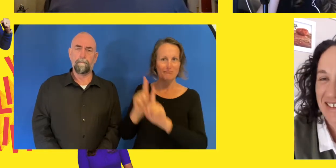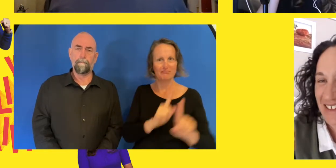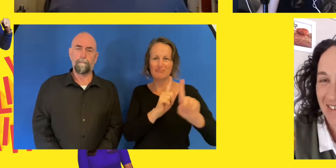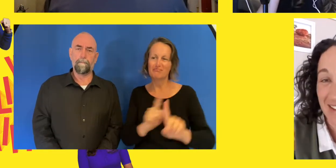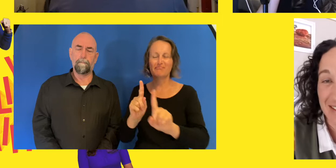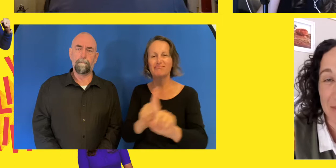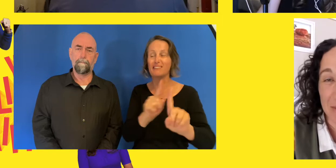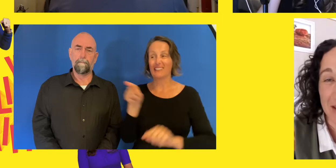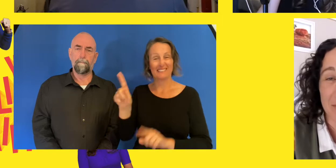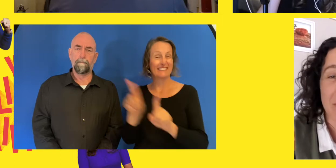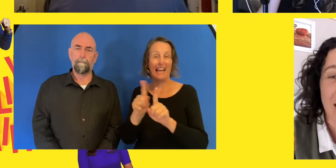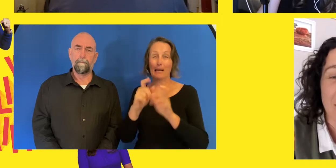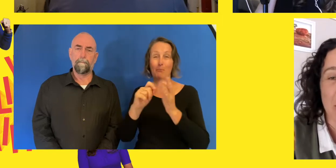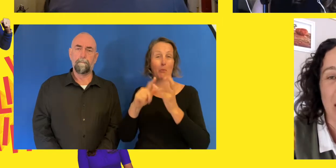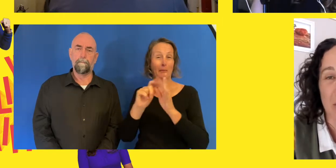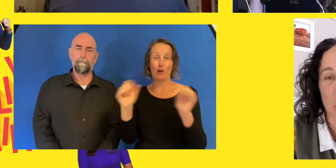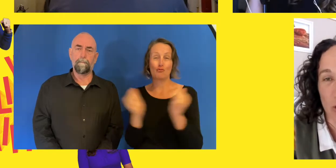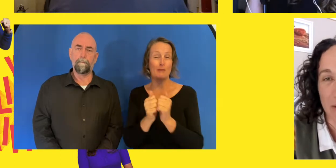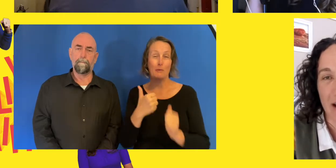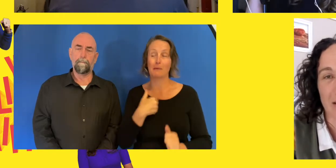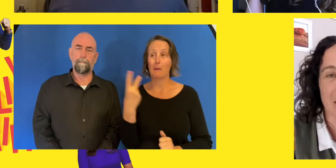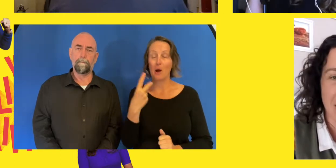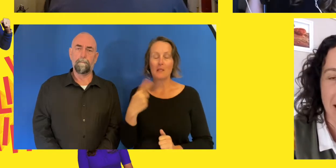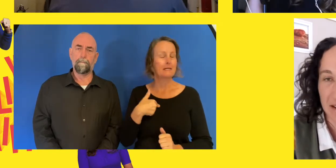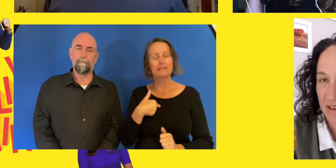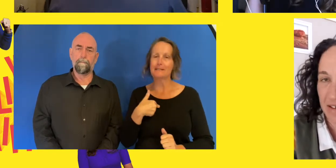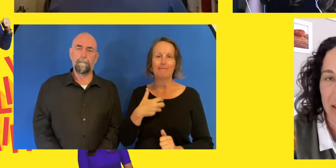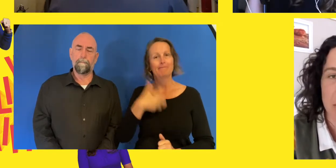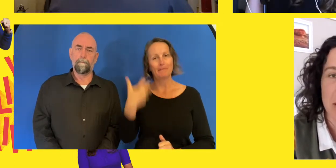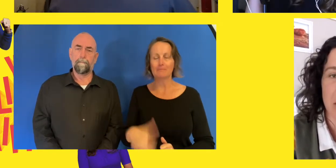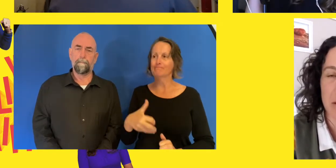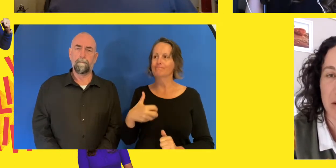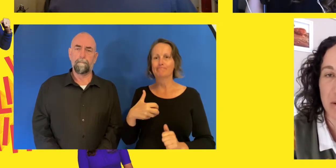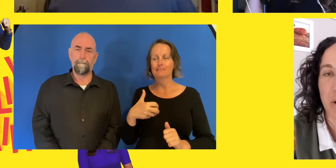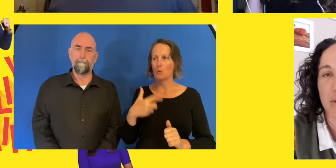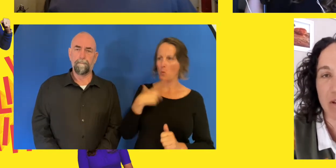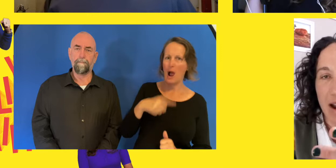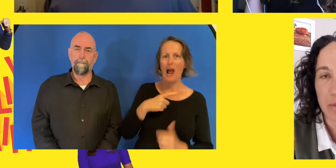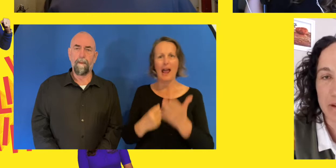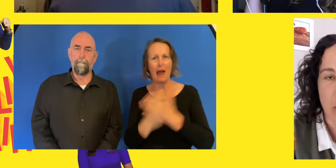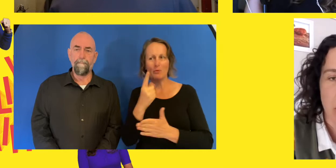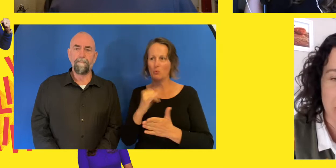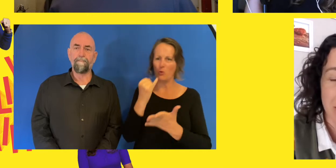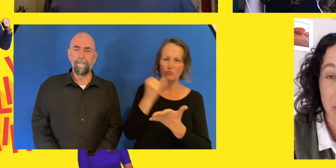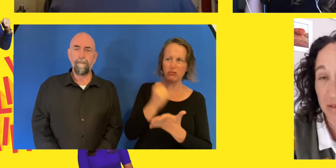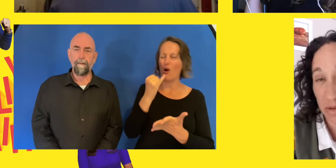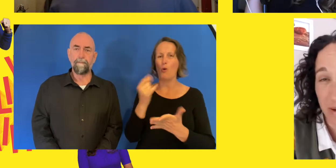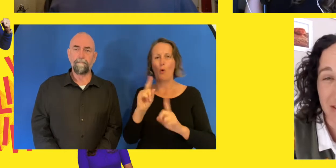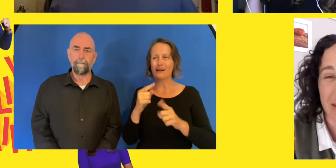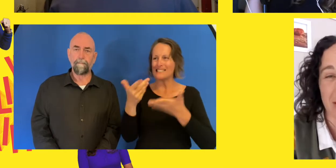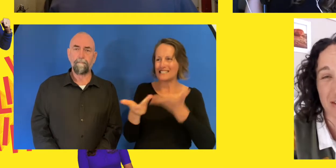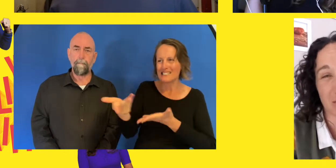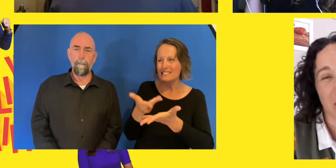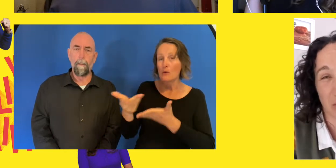And she said the exact same thing to me. So, we kind of tore it apart, analysed it a little bit, you know, what went right, what went wrong. And there was some